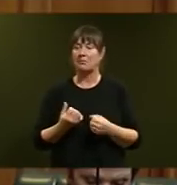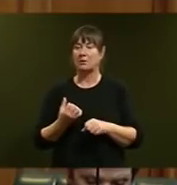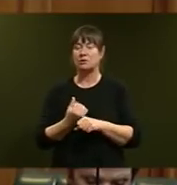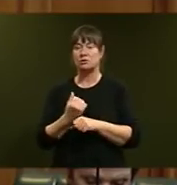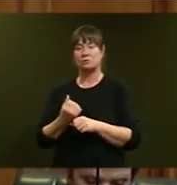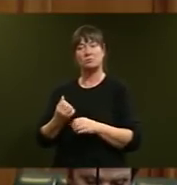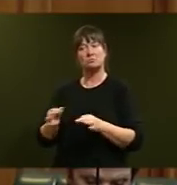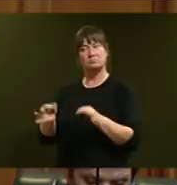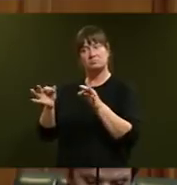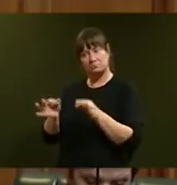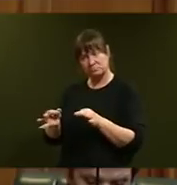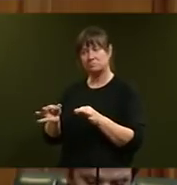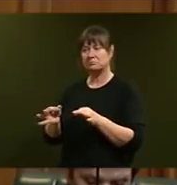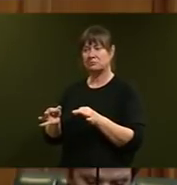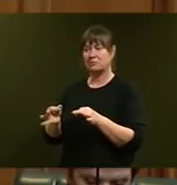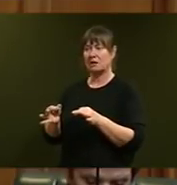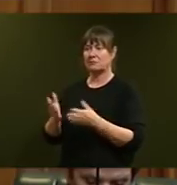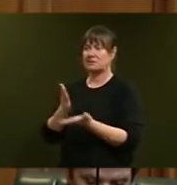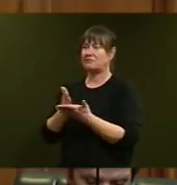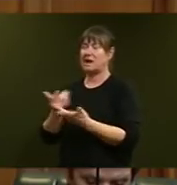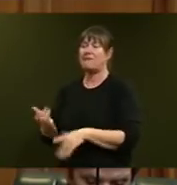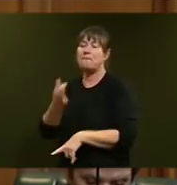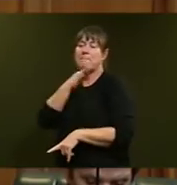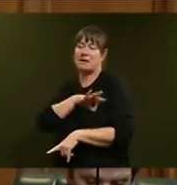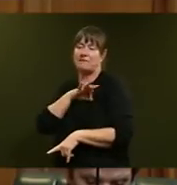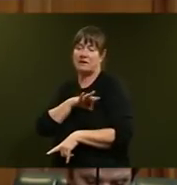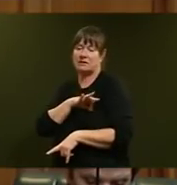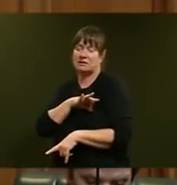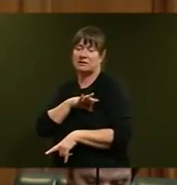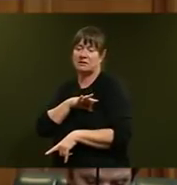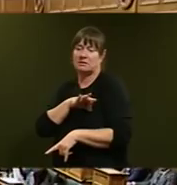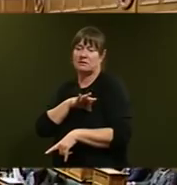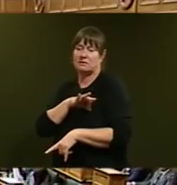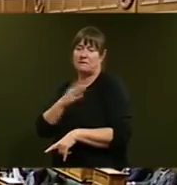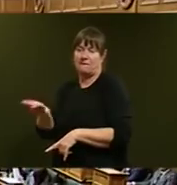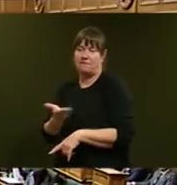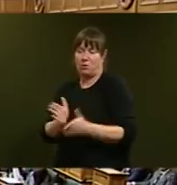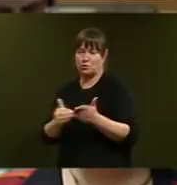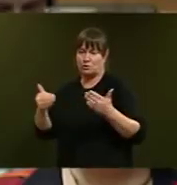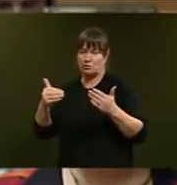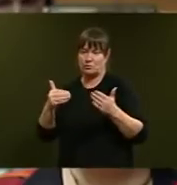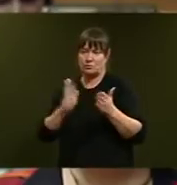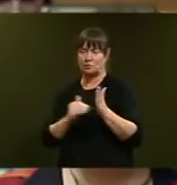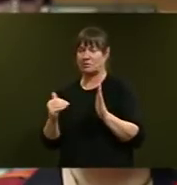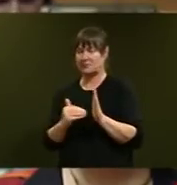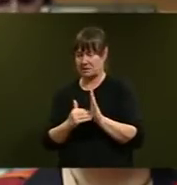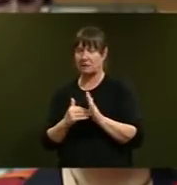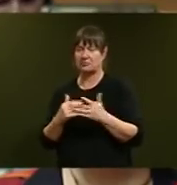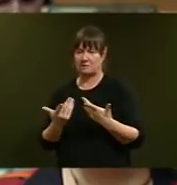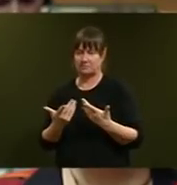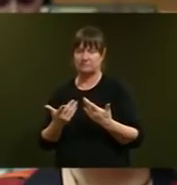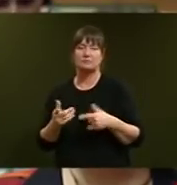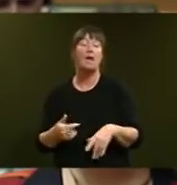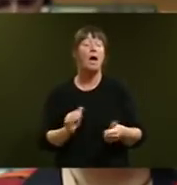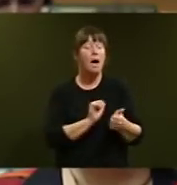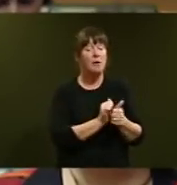and identifiable benefit to New Zealand from the Creswell application? I and the Associate Finance Minister,